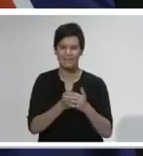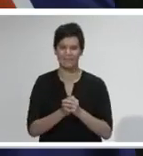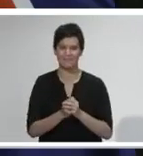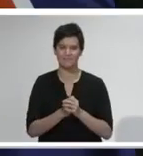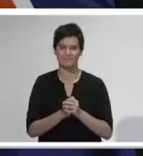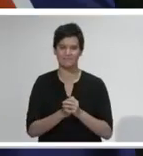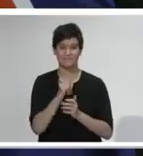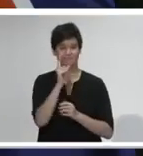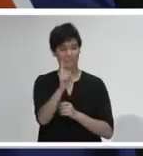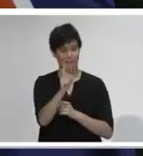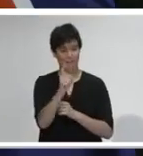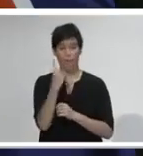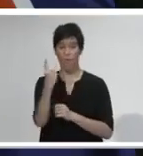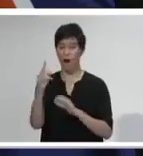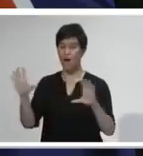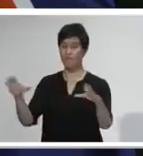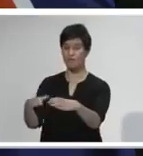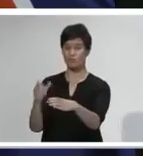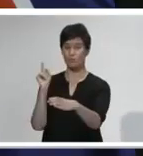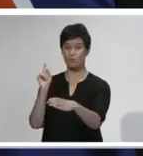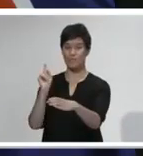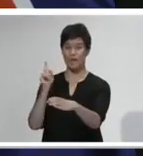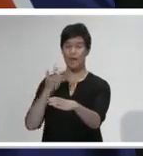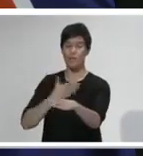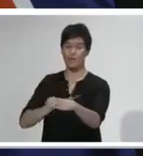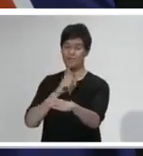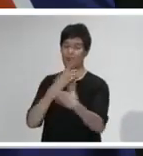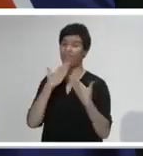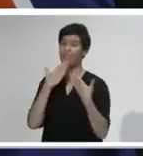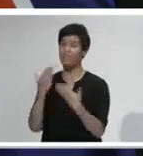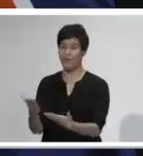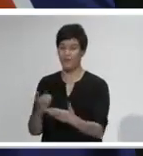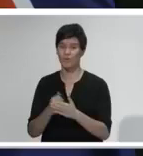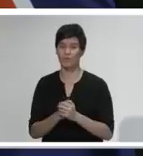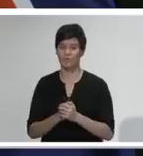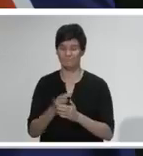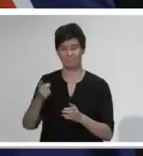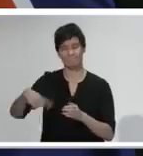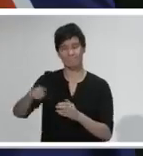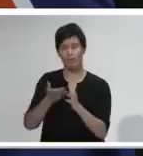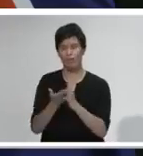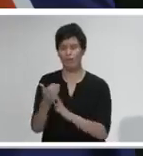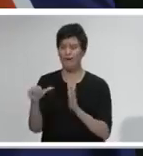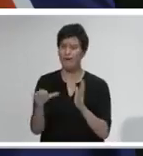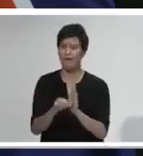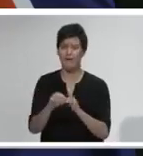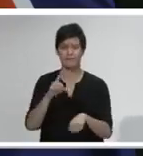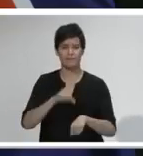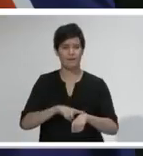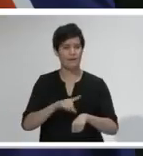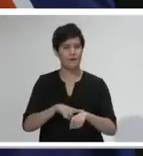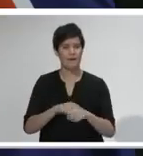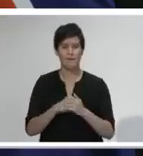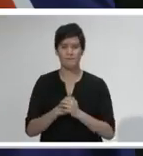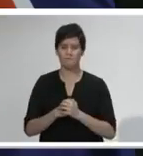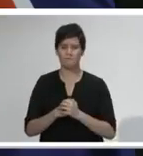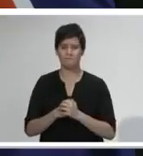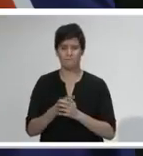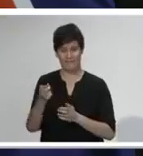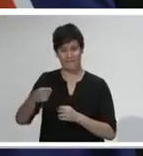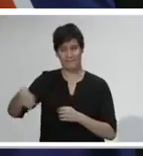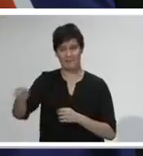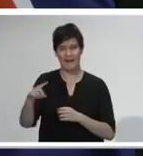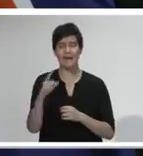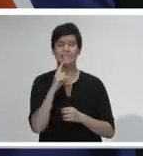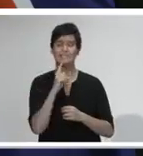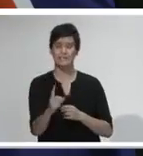a very special group, many of whom have been going through an incredibly hard time, but who I have often heard reflecting that in spite of what we are